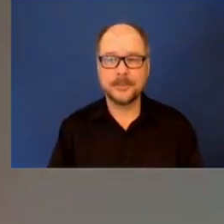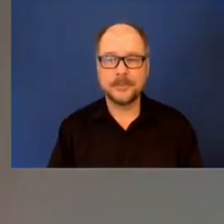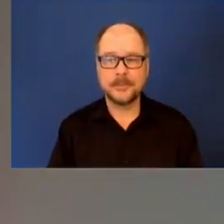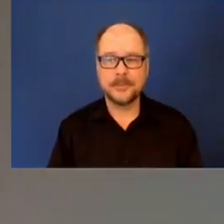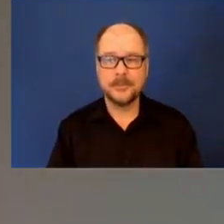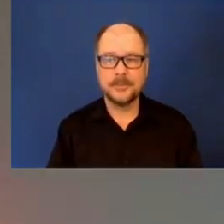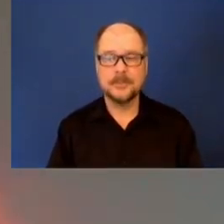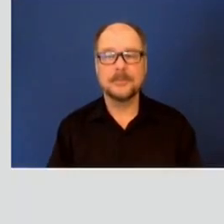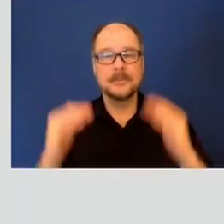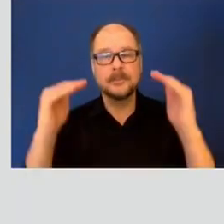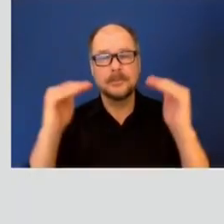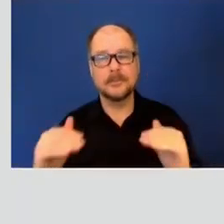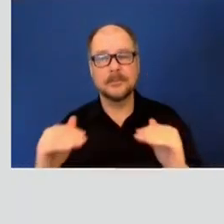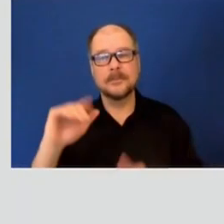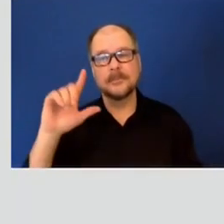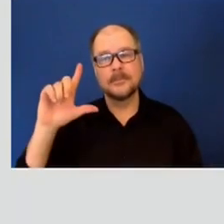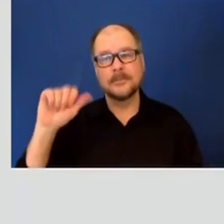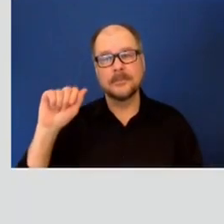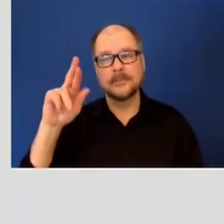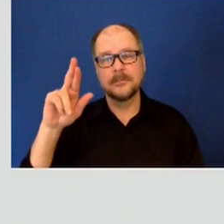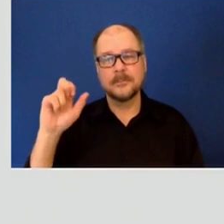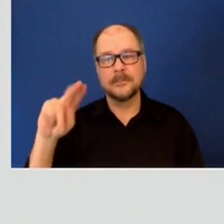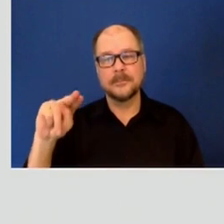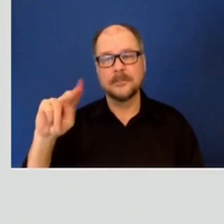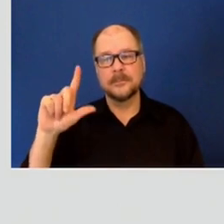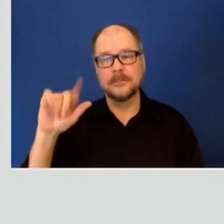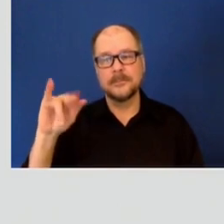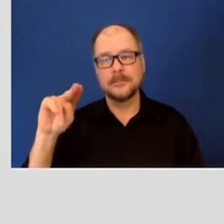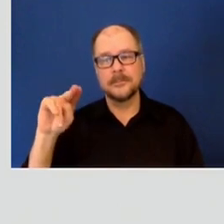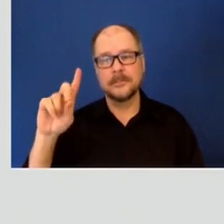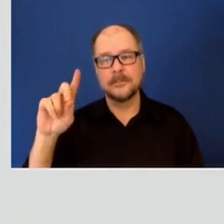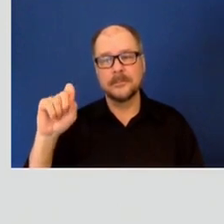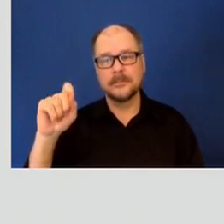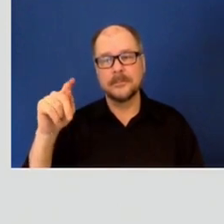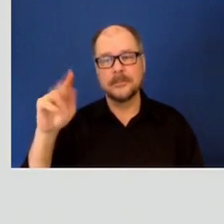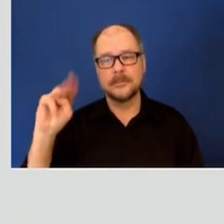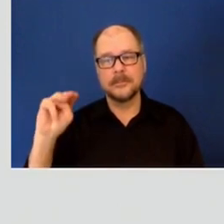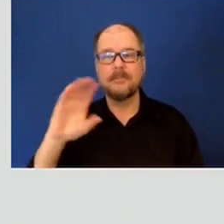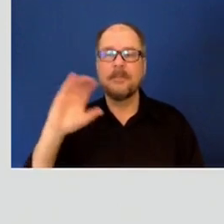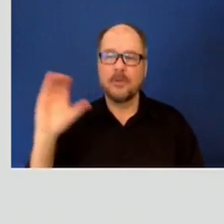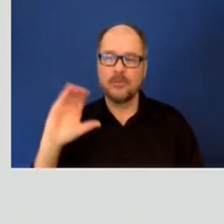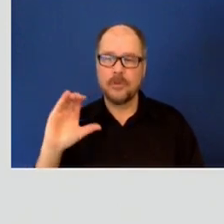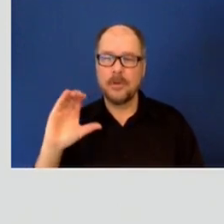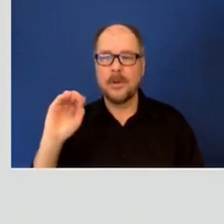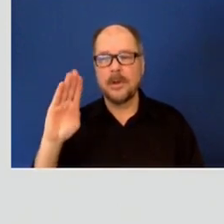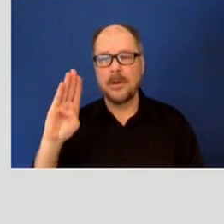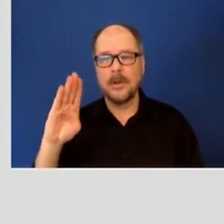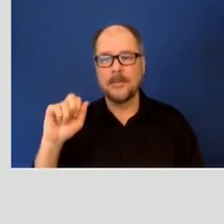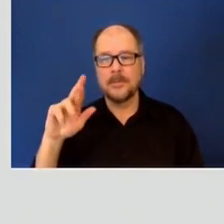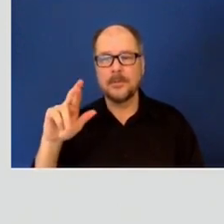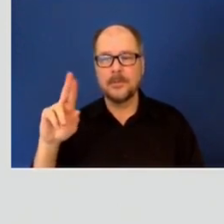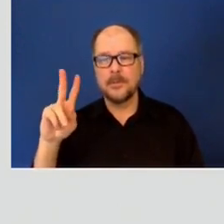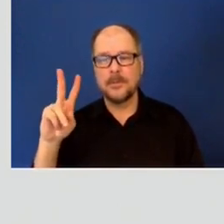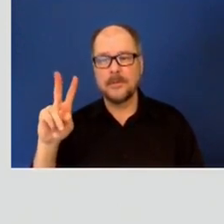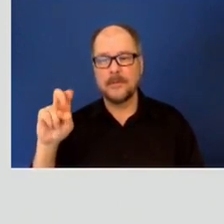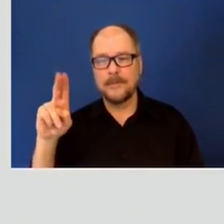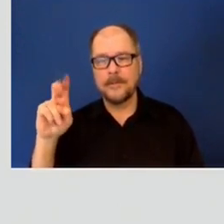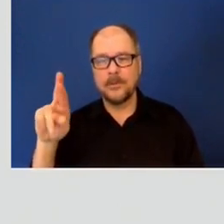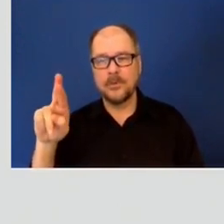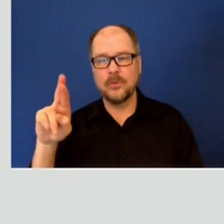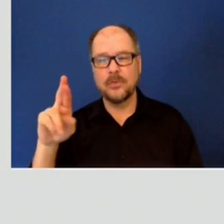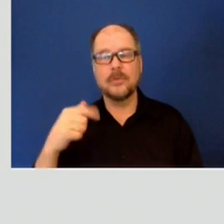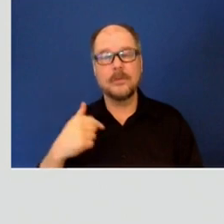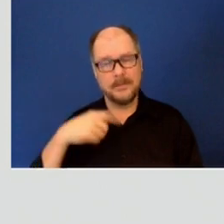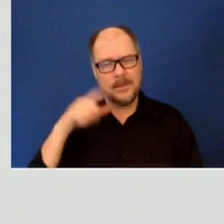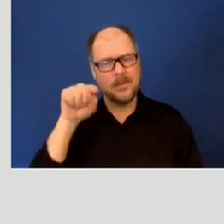Next question. Lauren Lindstrom, Charlotte Observer. I wanted to ask a little bit about the funding of